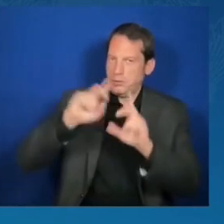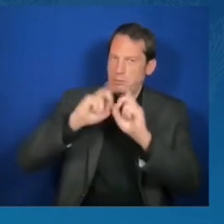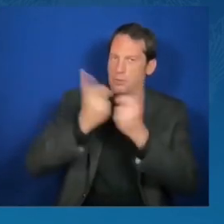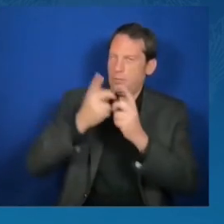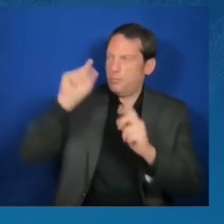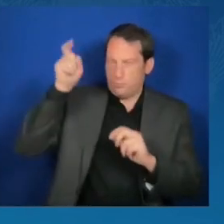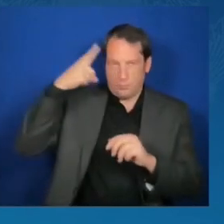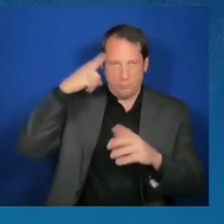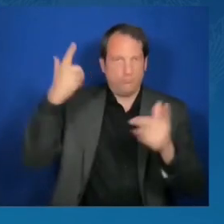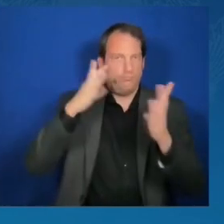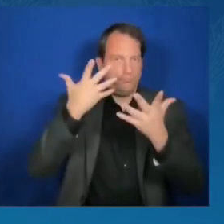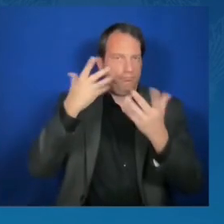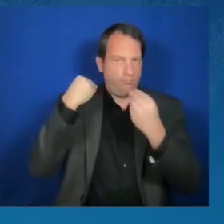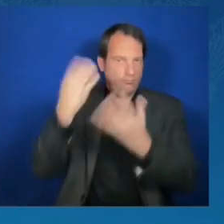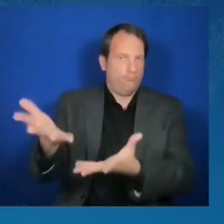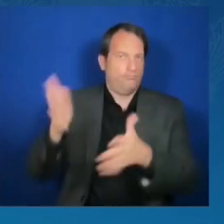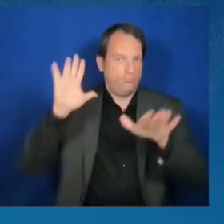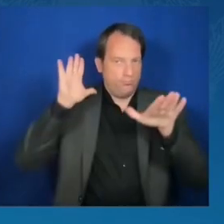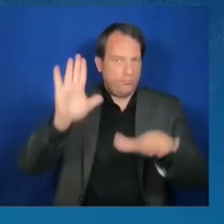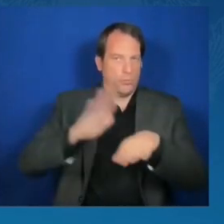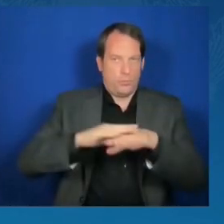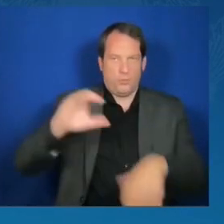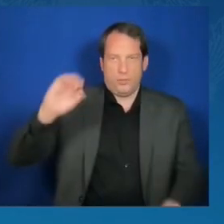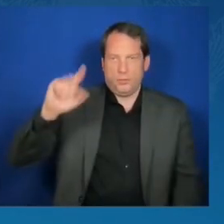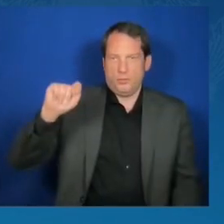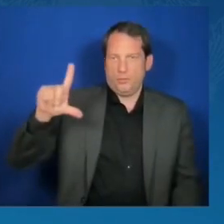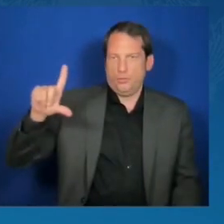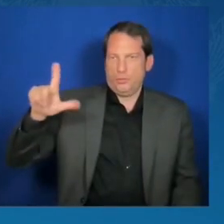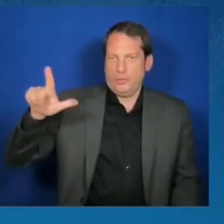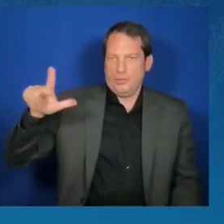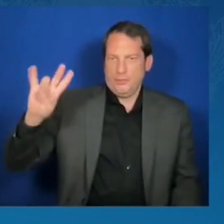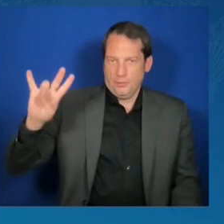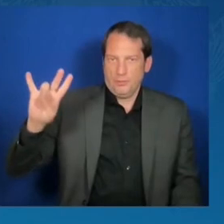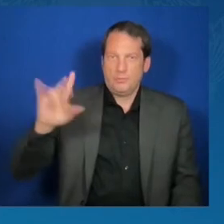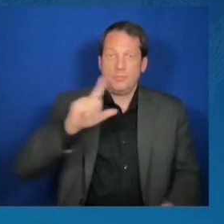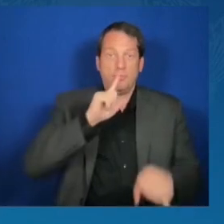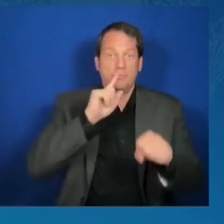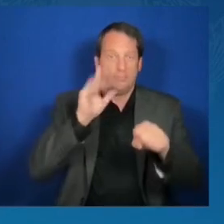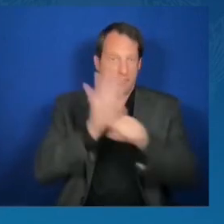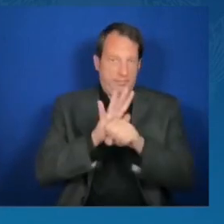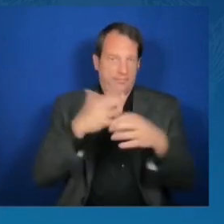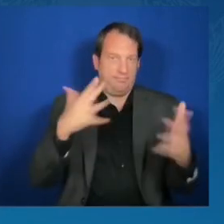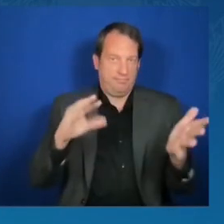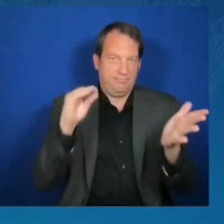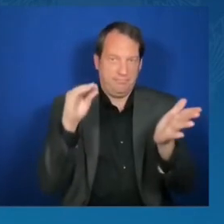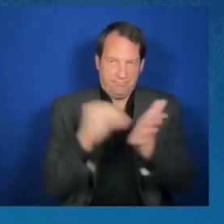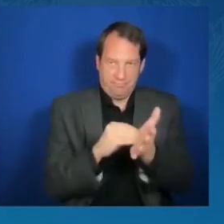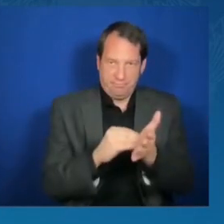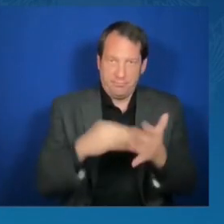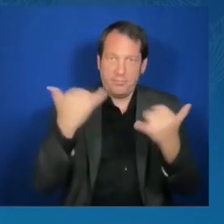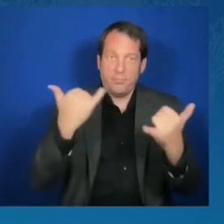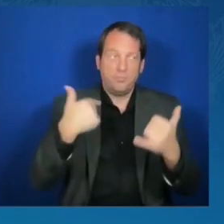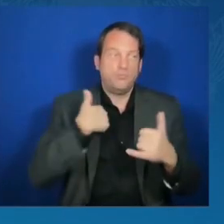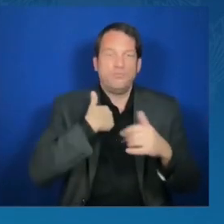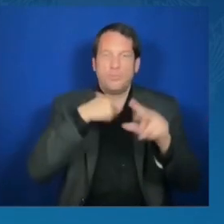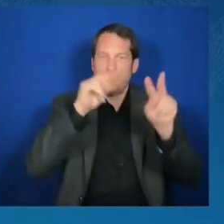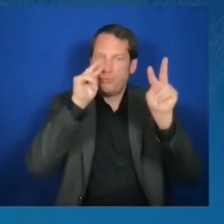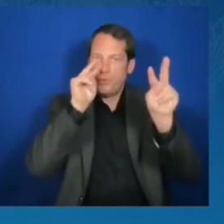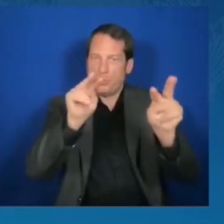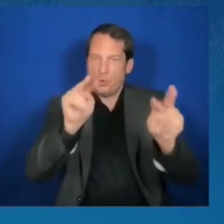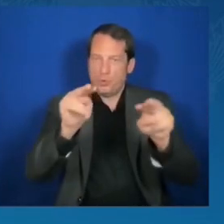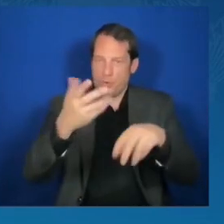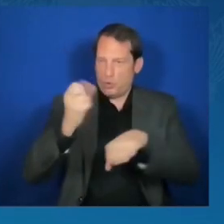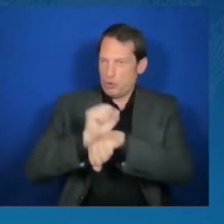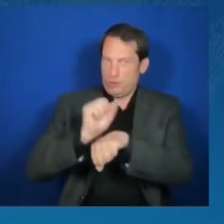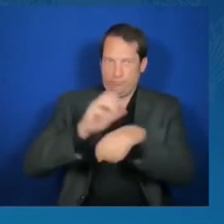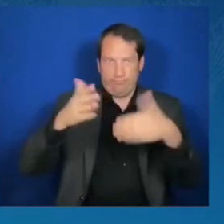to the work that lies ahead, it is my distinct pleasure to introduce a distinguished leader, a tireless champion of diplomacy and